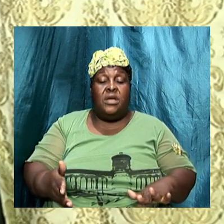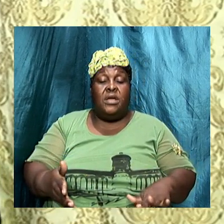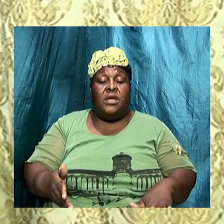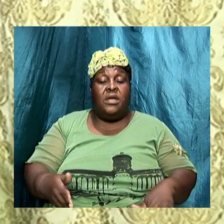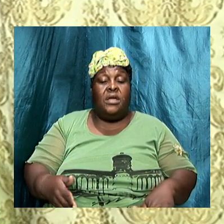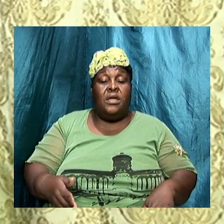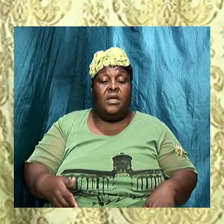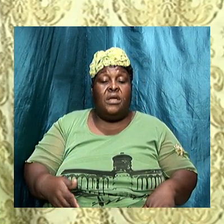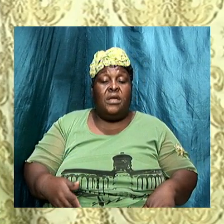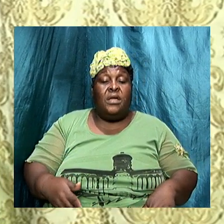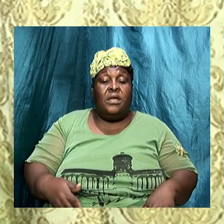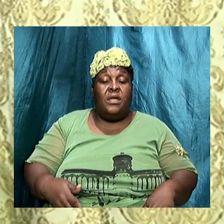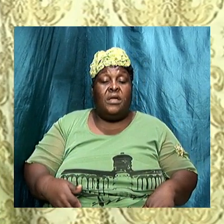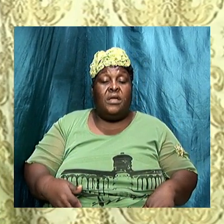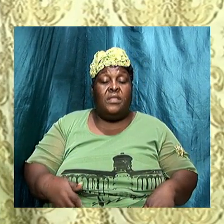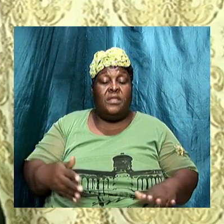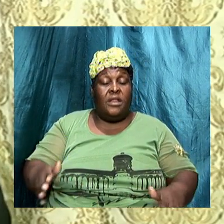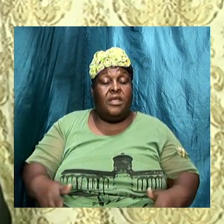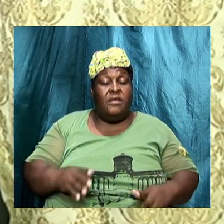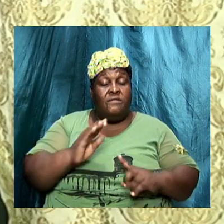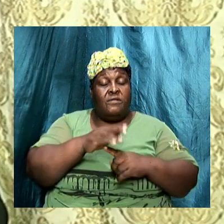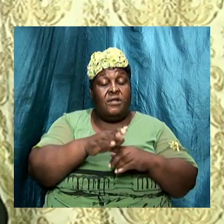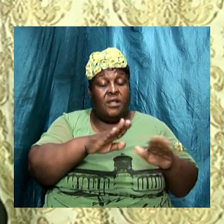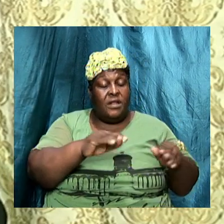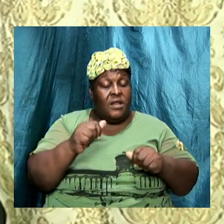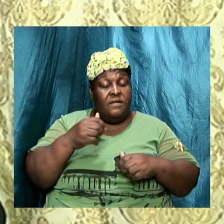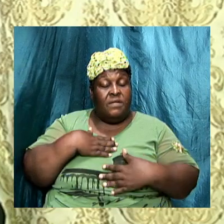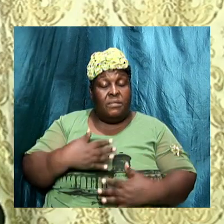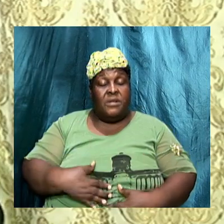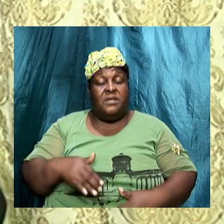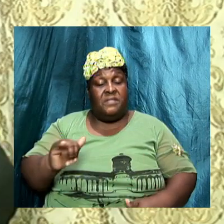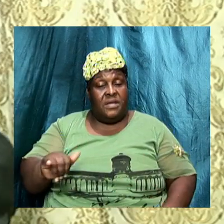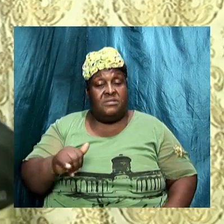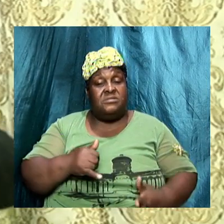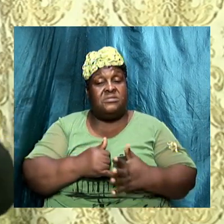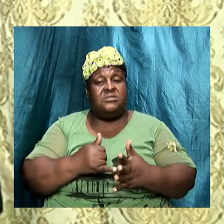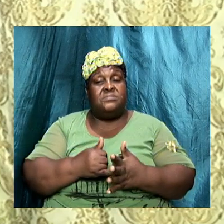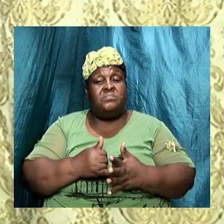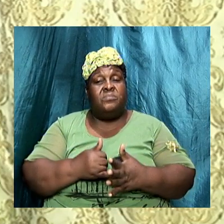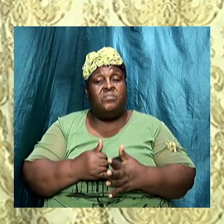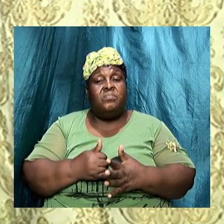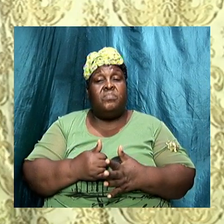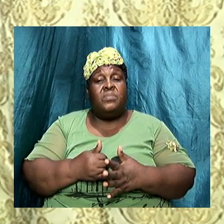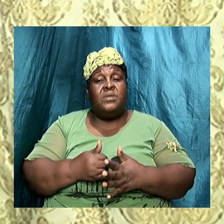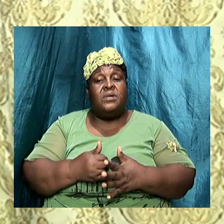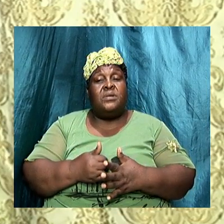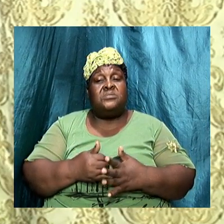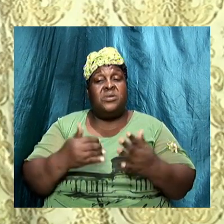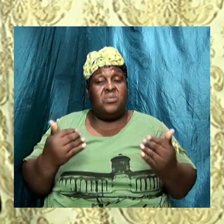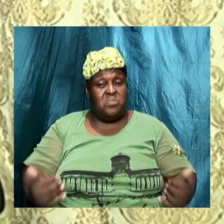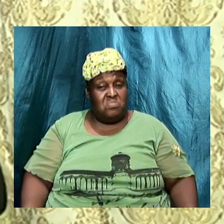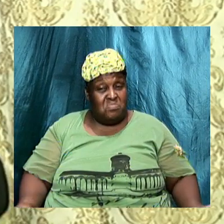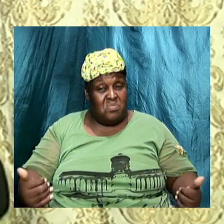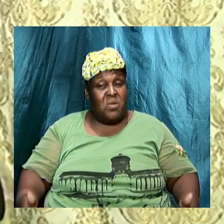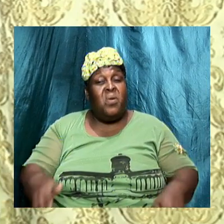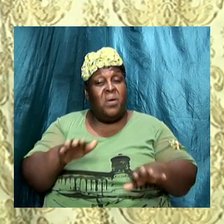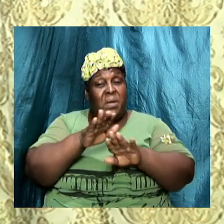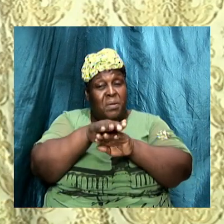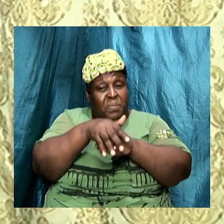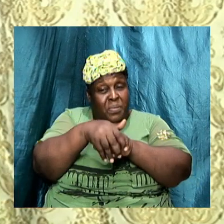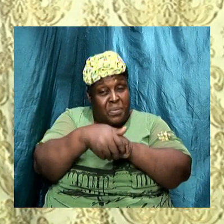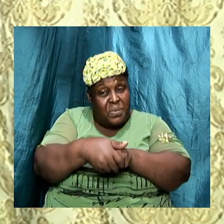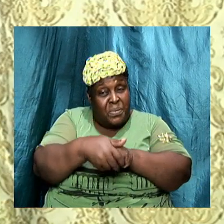leaves the body and that is it all glory to God there are modern day Pharisees and Sadducees who